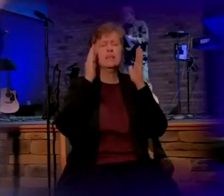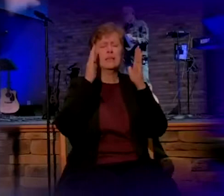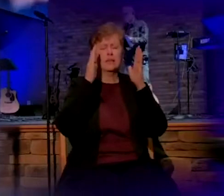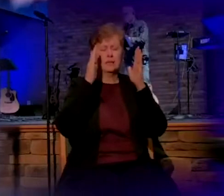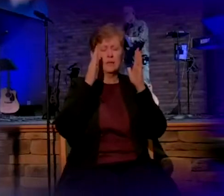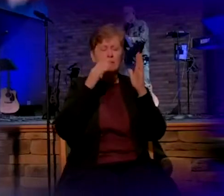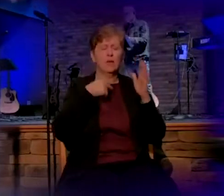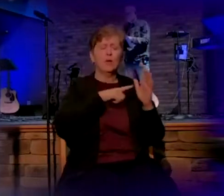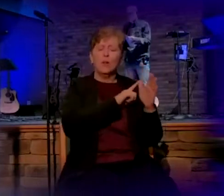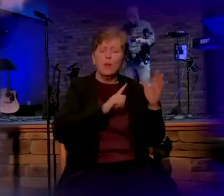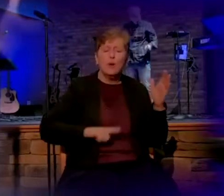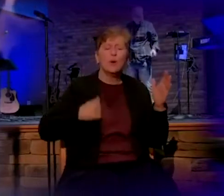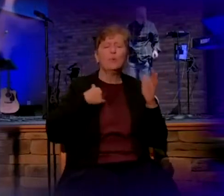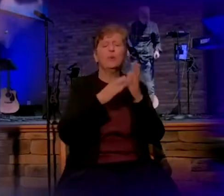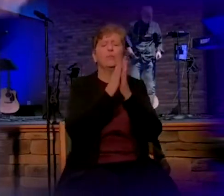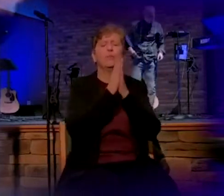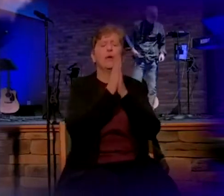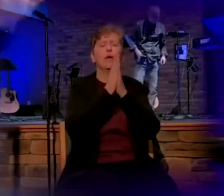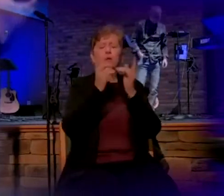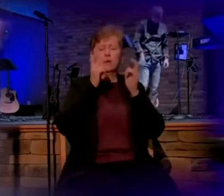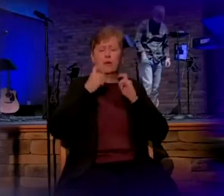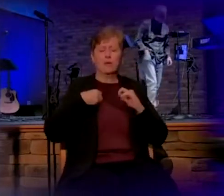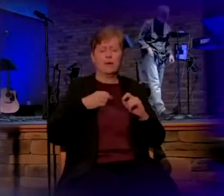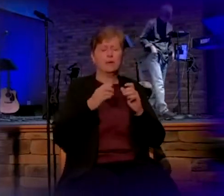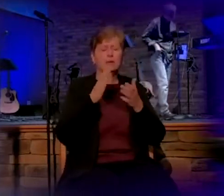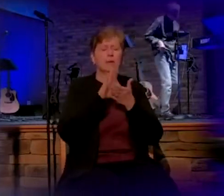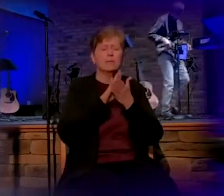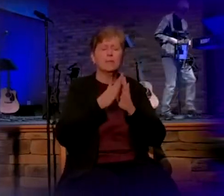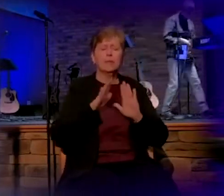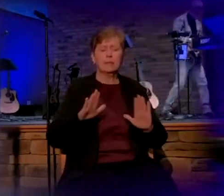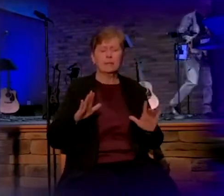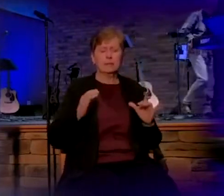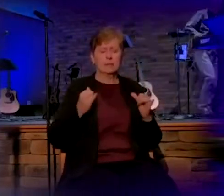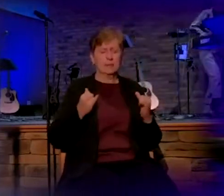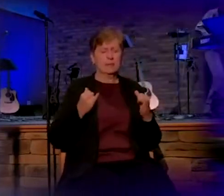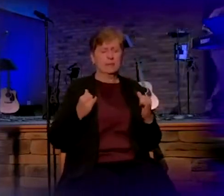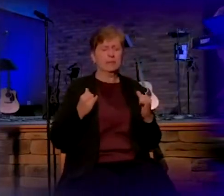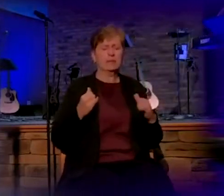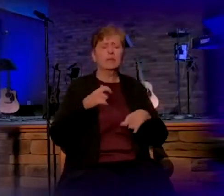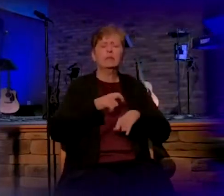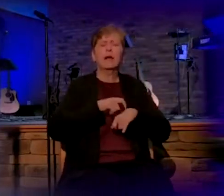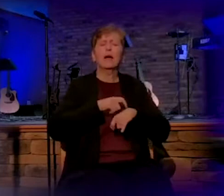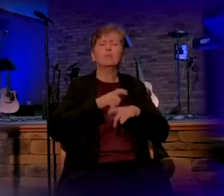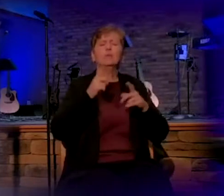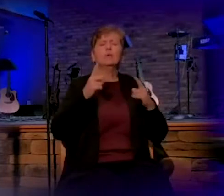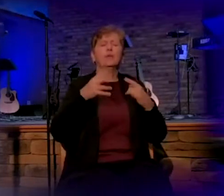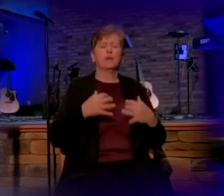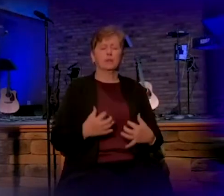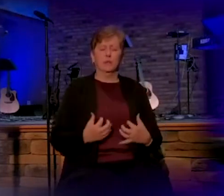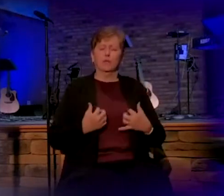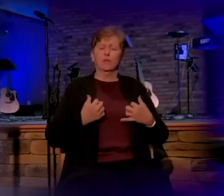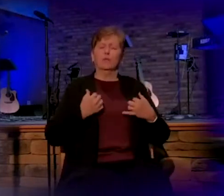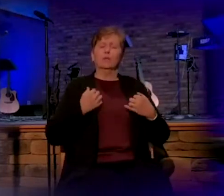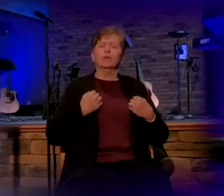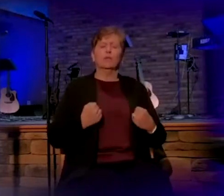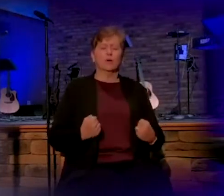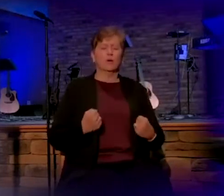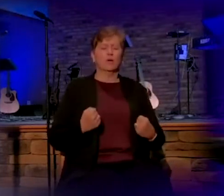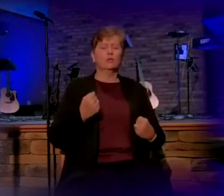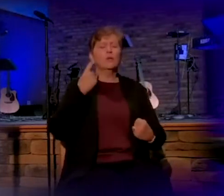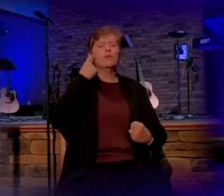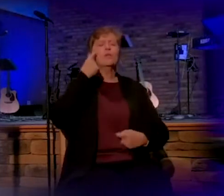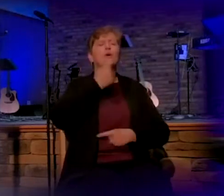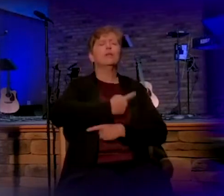Lord, we pray that you would give to us peace in these times, that you would give us courage for the days